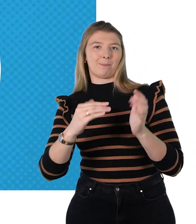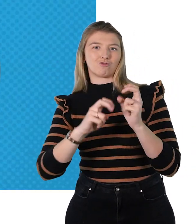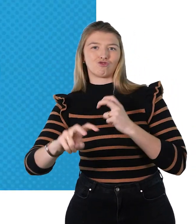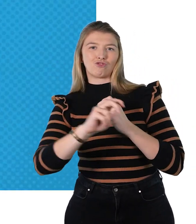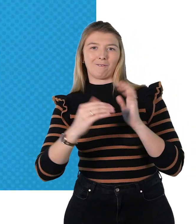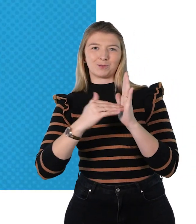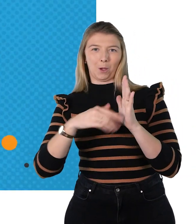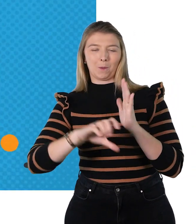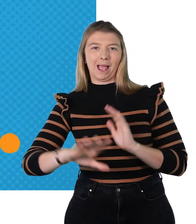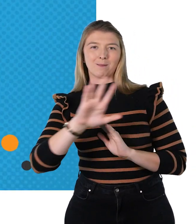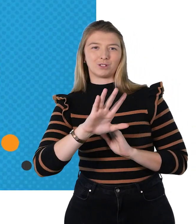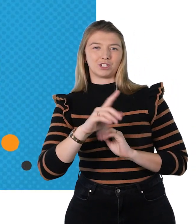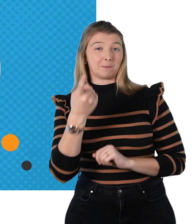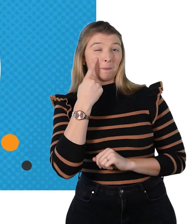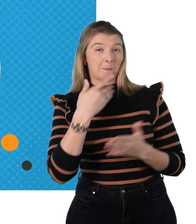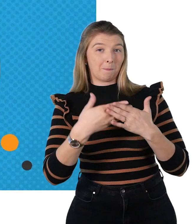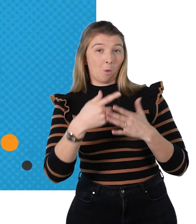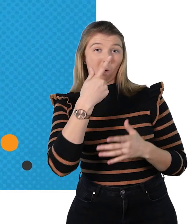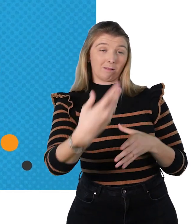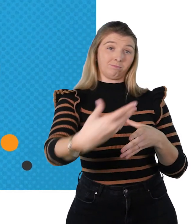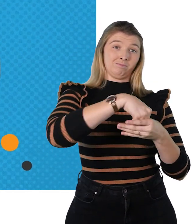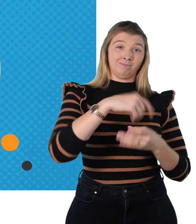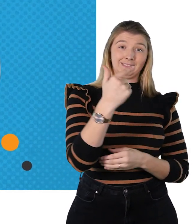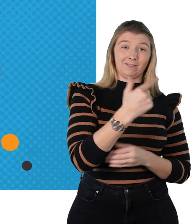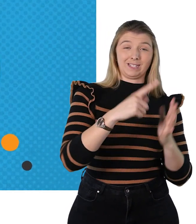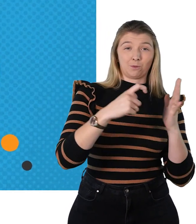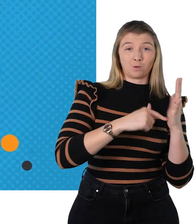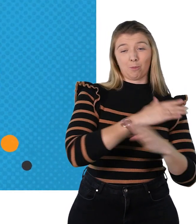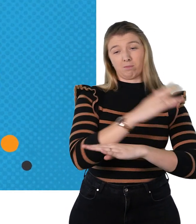take part from the 17th of October to midday on the 23rd of December.